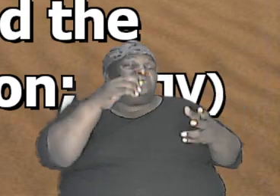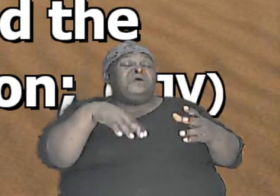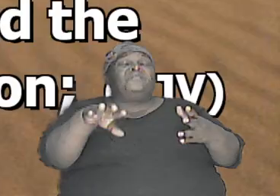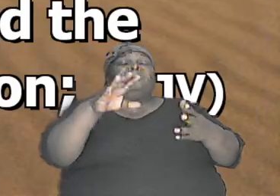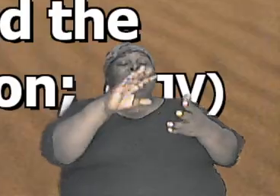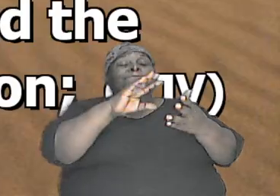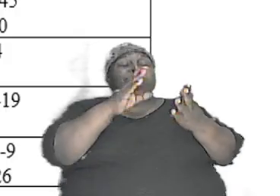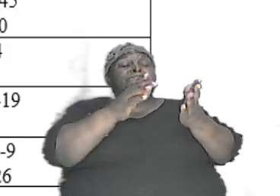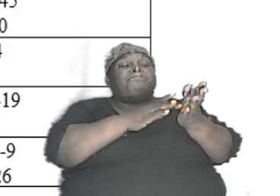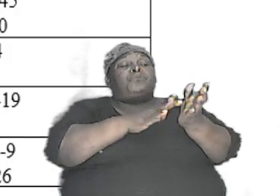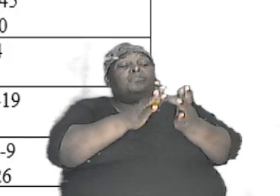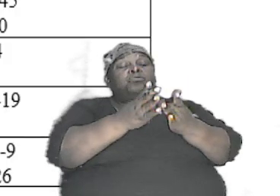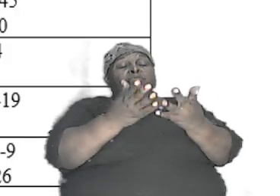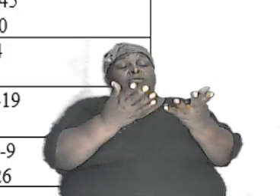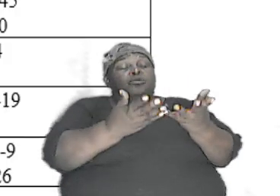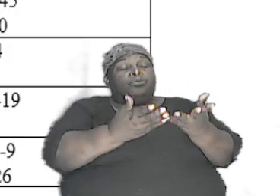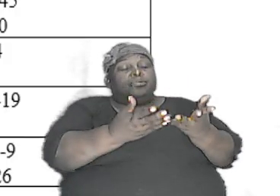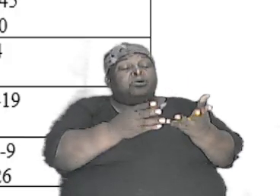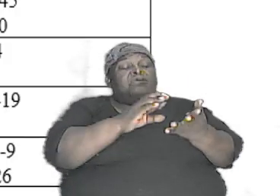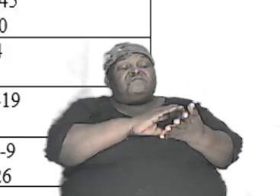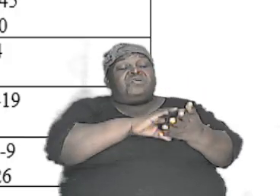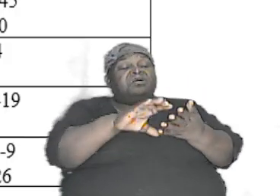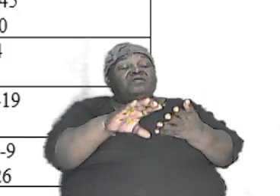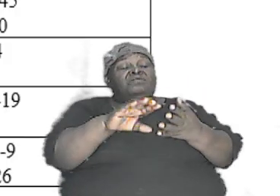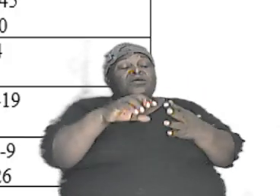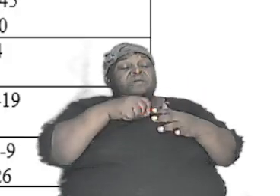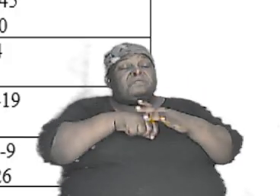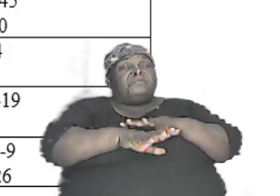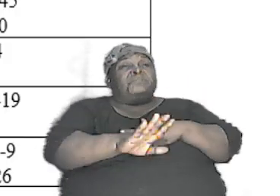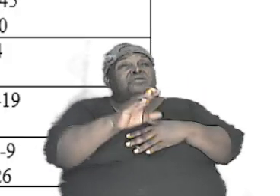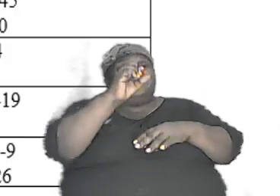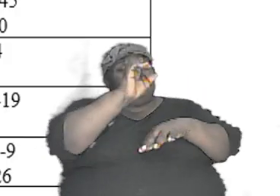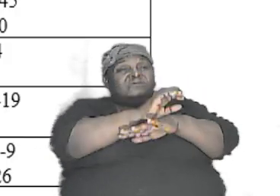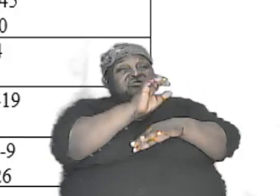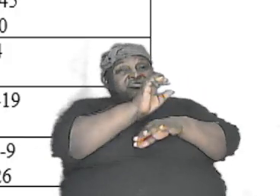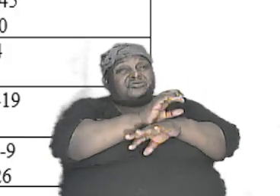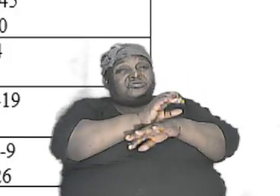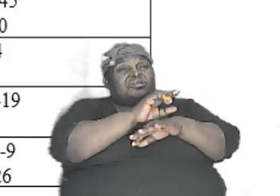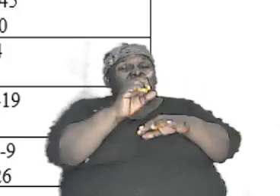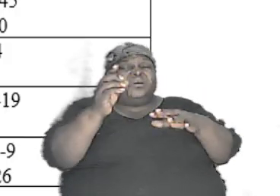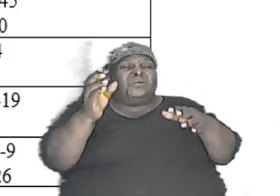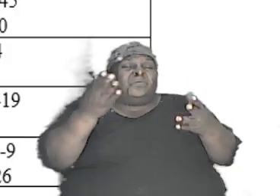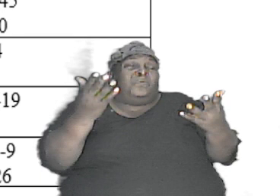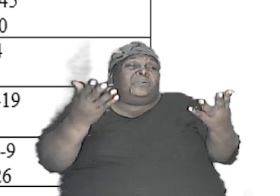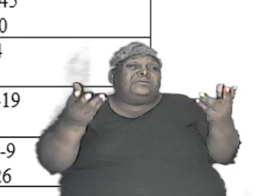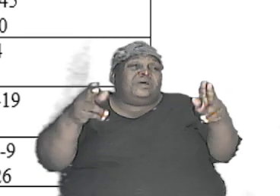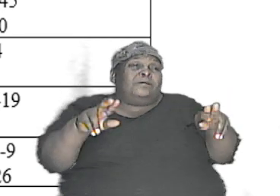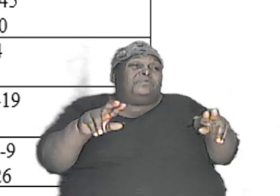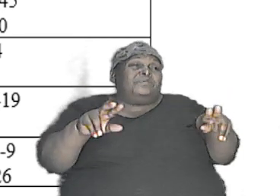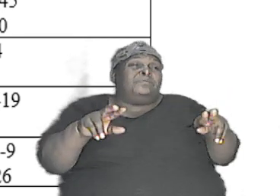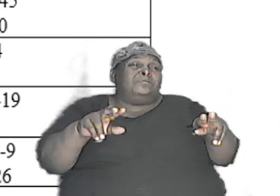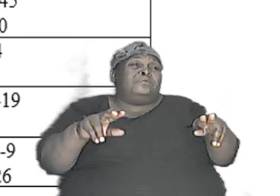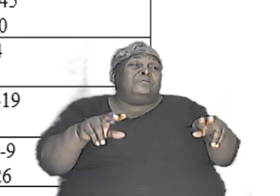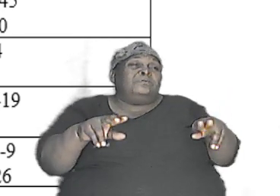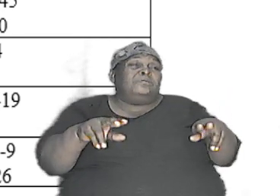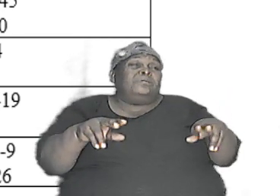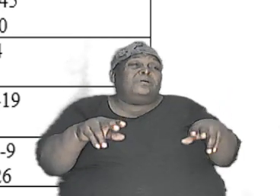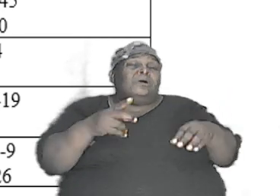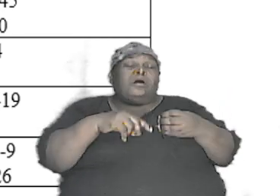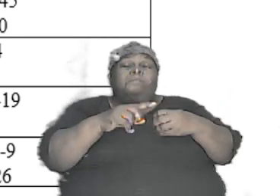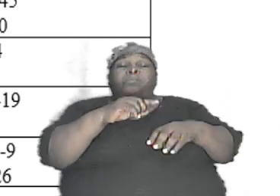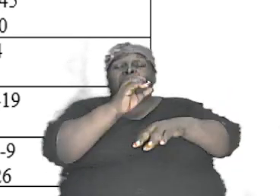which tells us about the birth of the church and what happened where the church is concerned etc etc it is